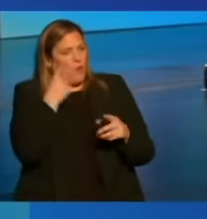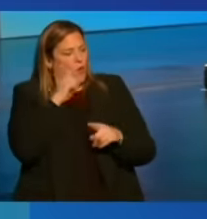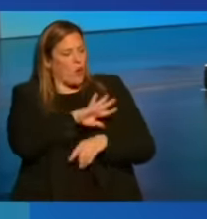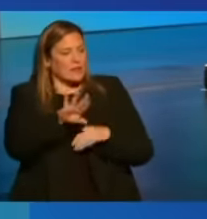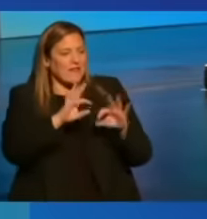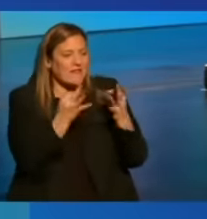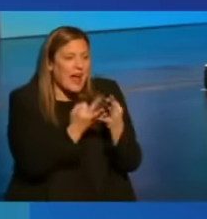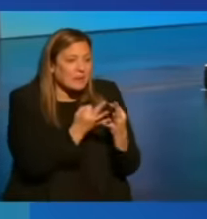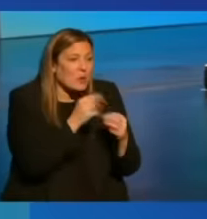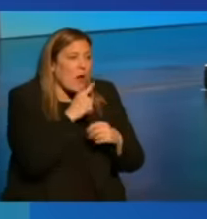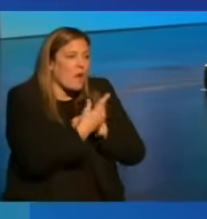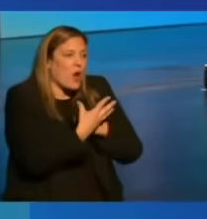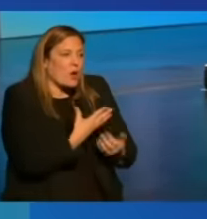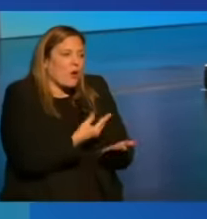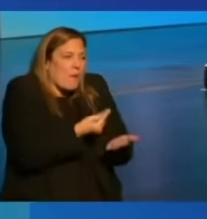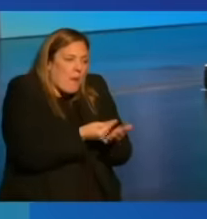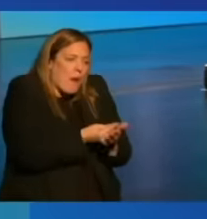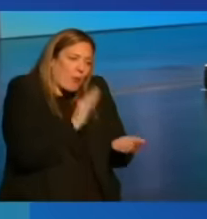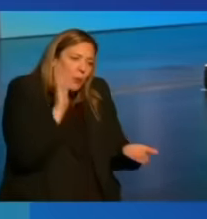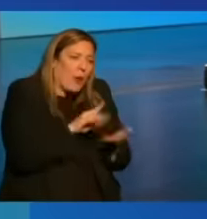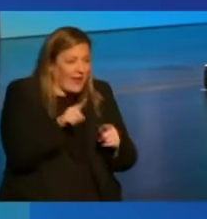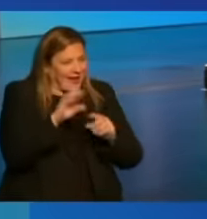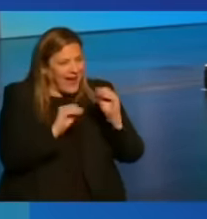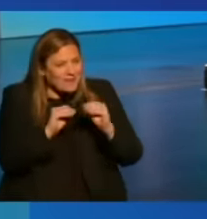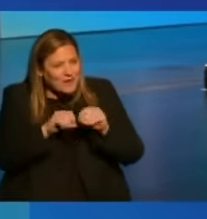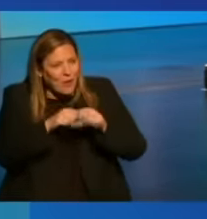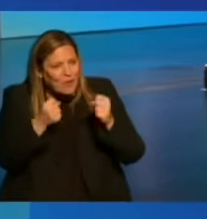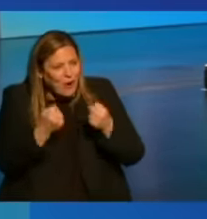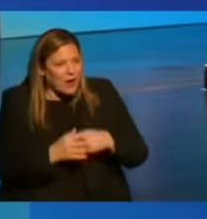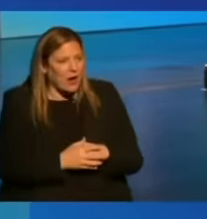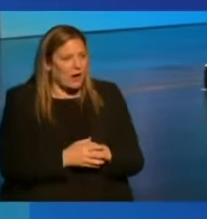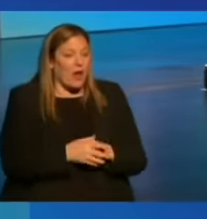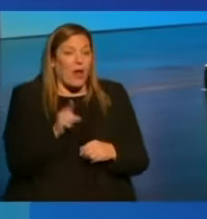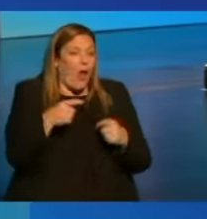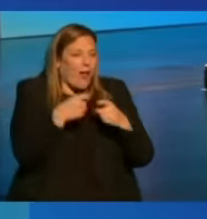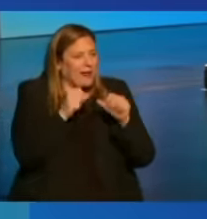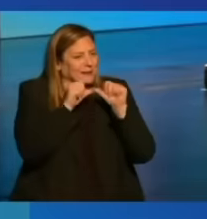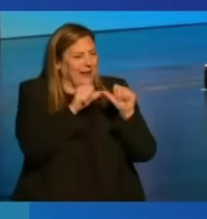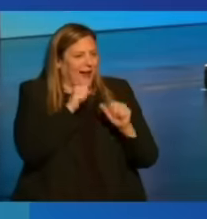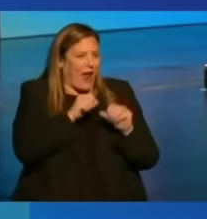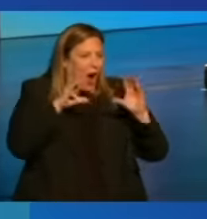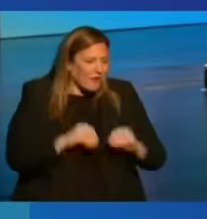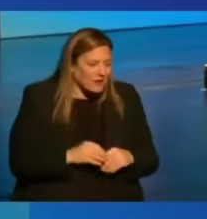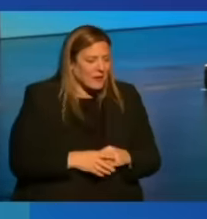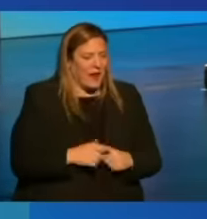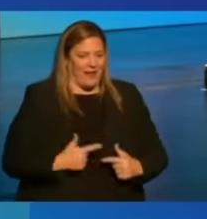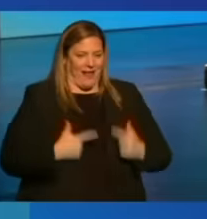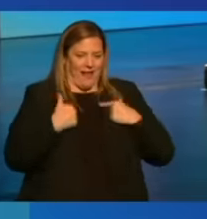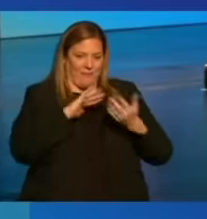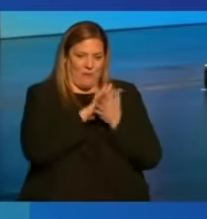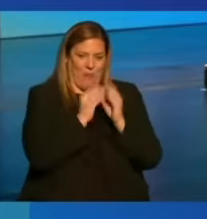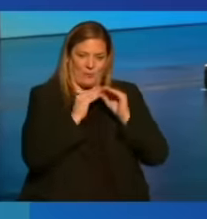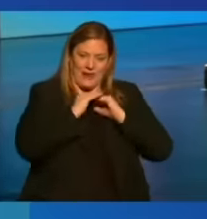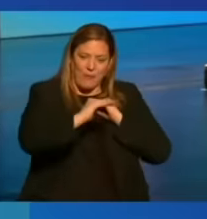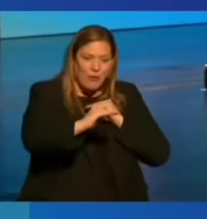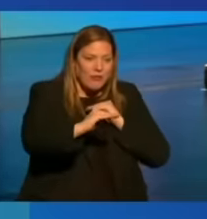busted car. They don't have electricity turned off. Their lives are more stable. It